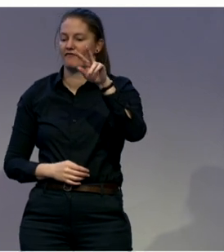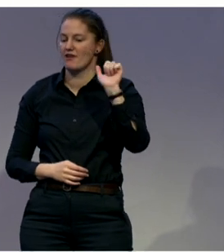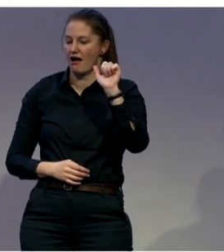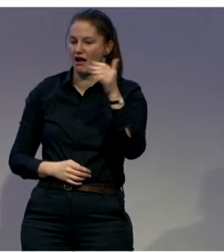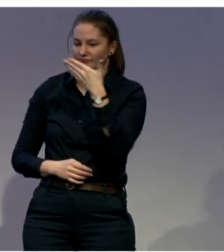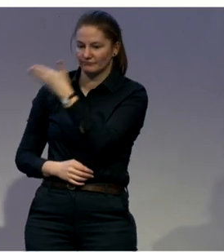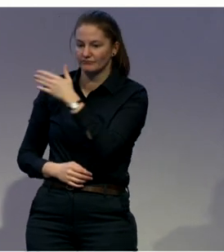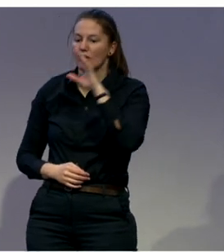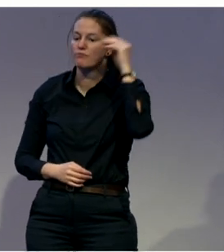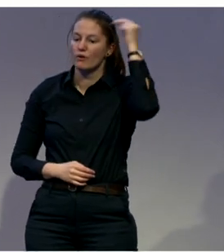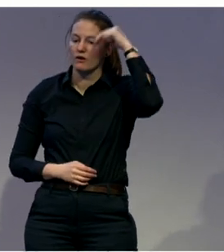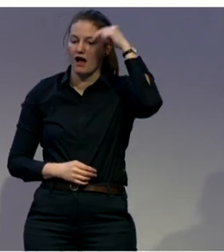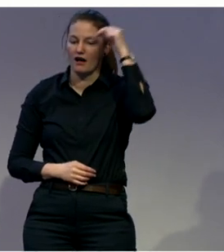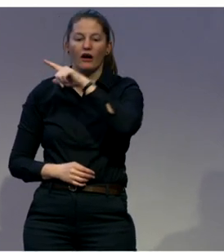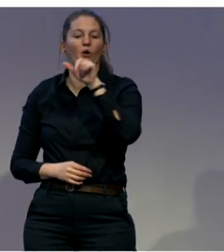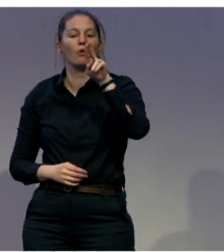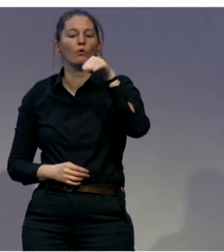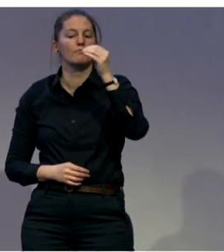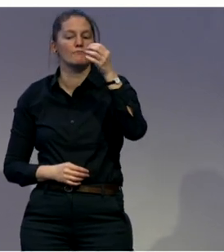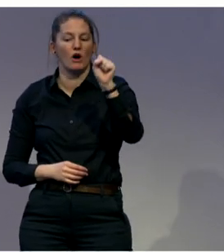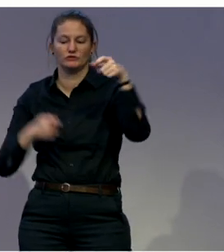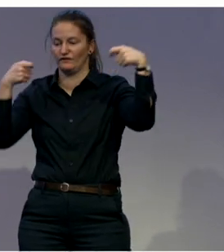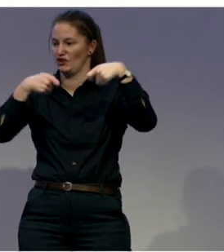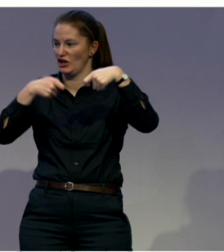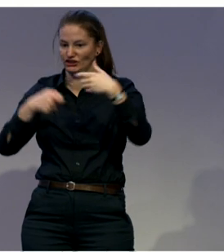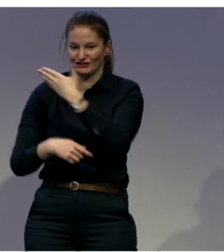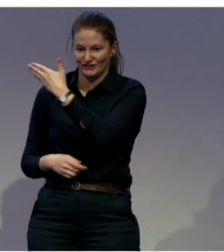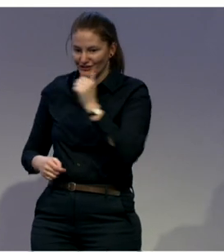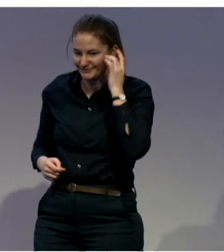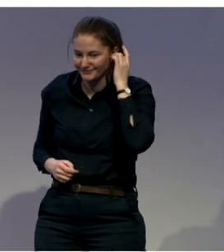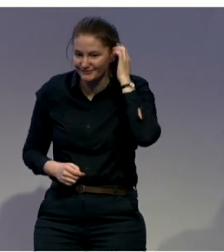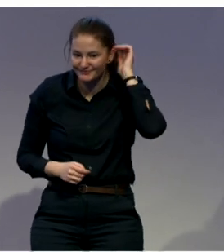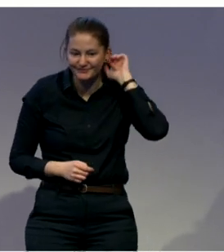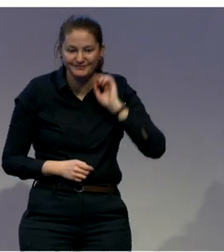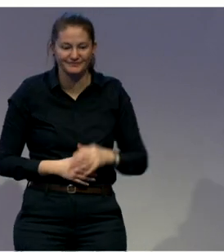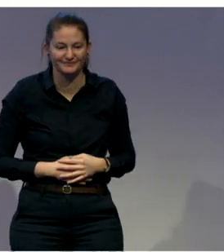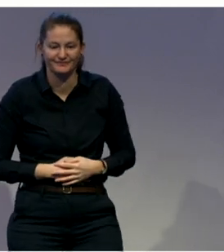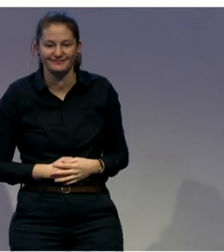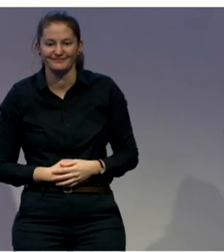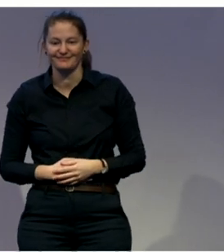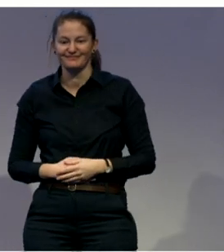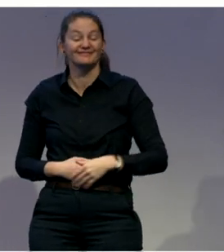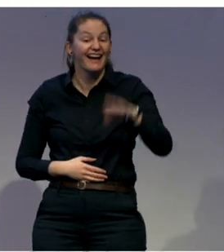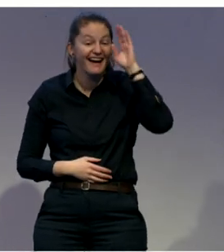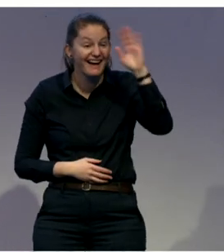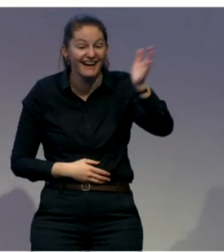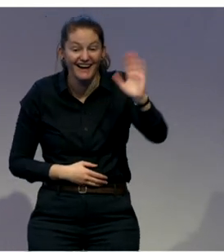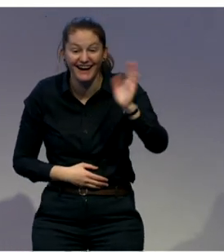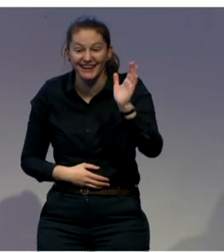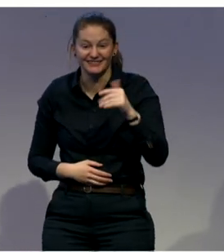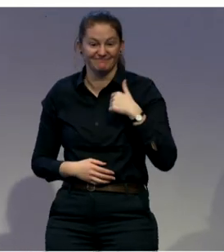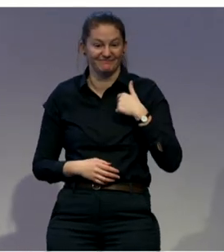Hello. I will start directly because so many things I agree on that table. So, I'll try to